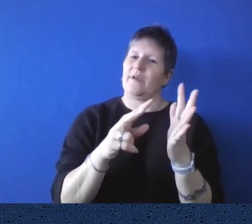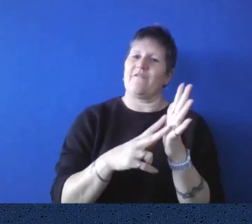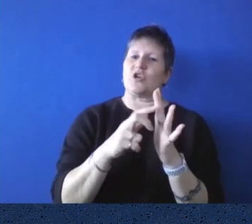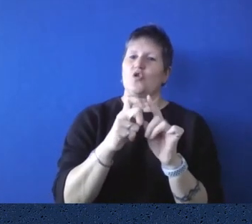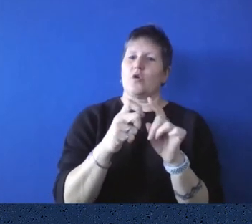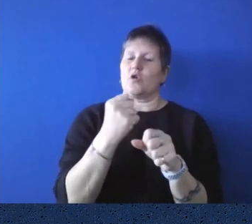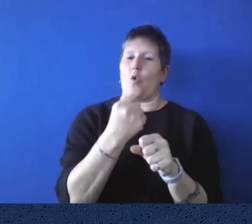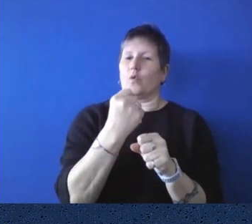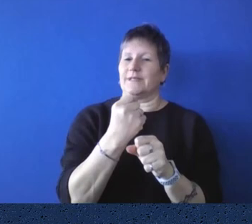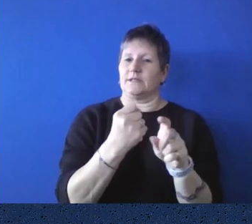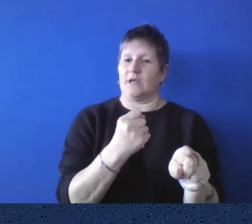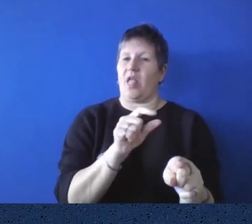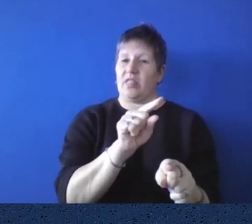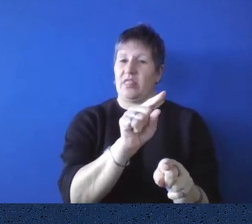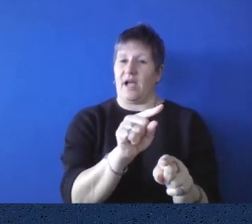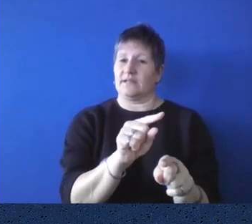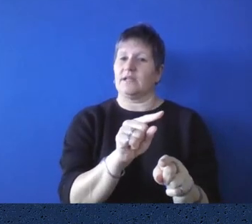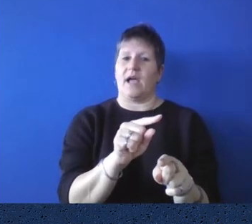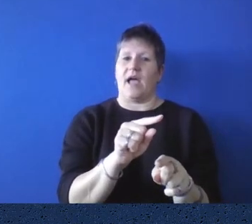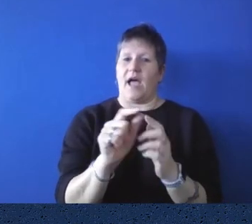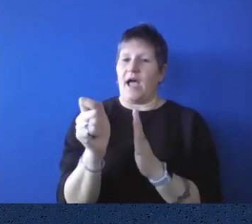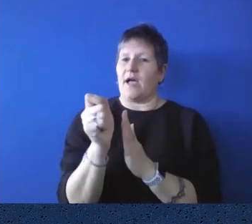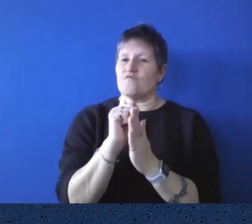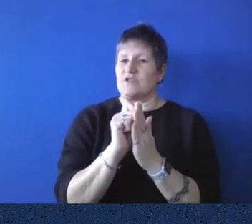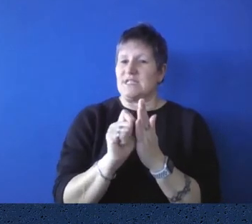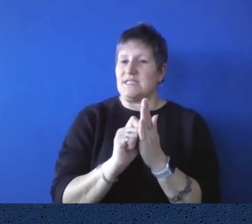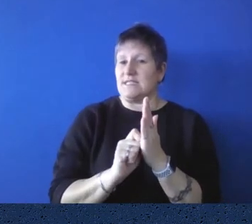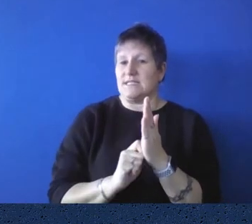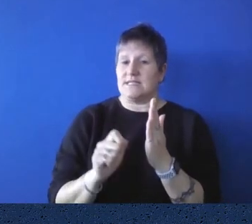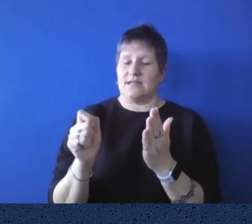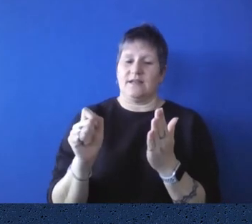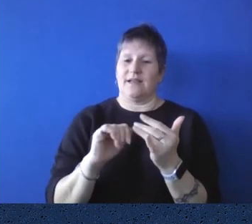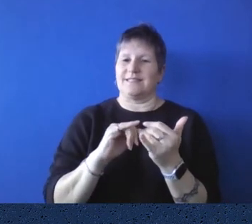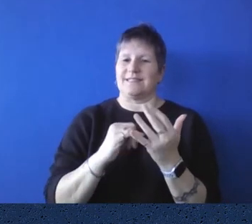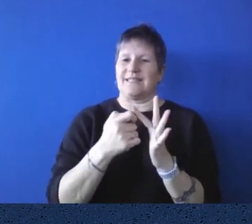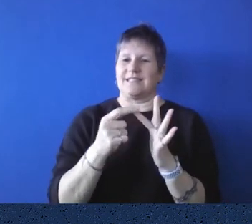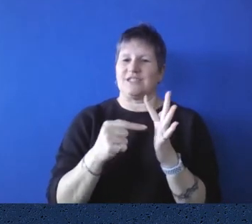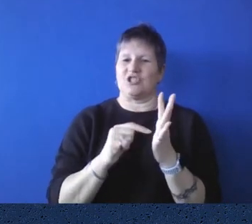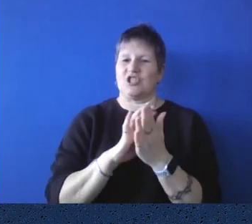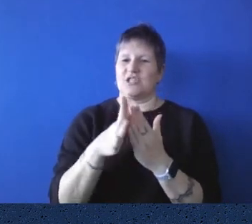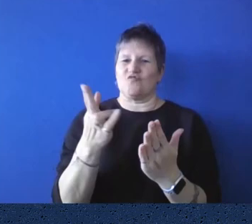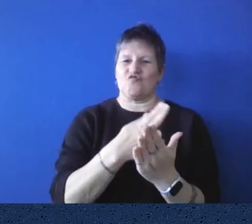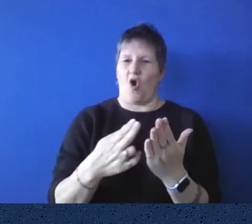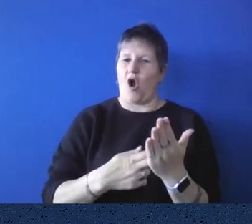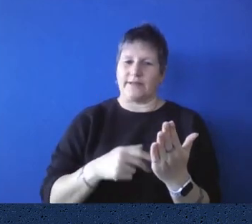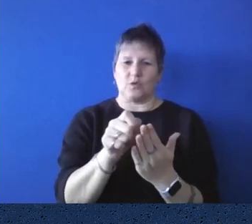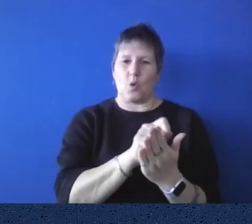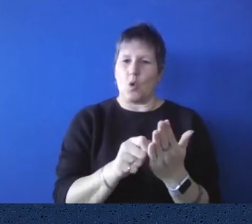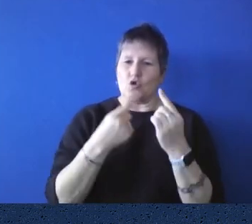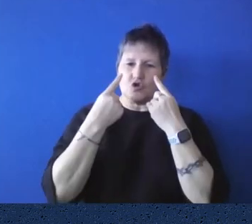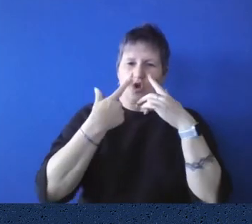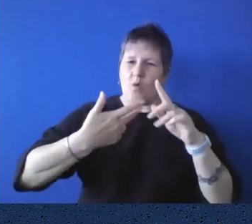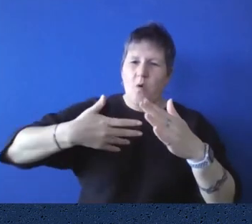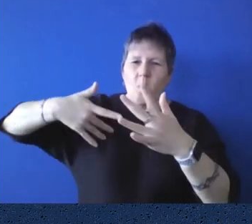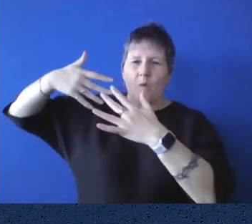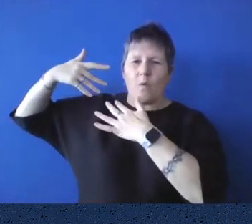sketches by William Strutt of, uh, the colonial, colonial Victoria, as well. He's got